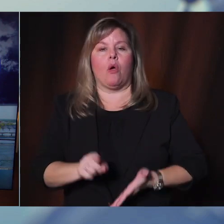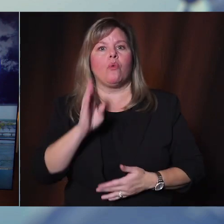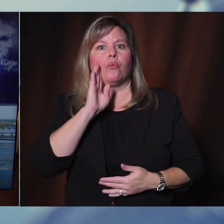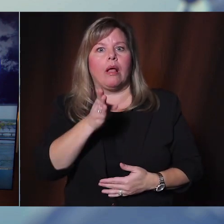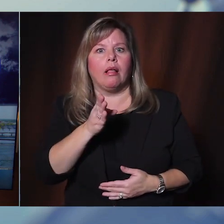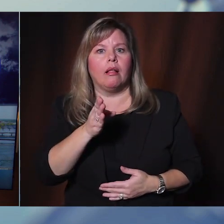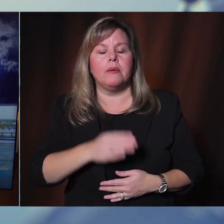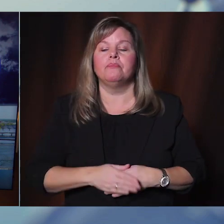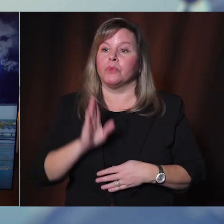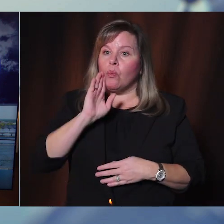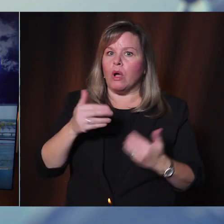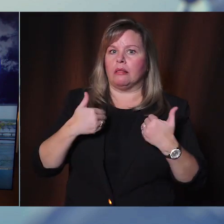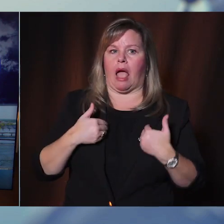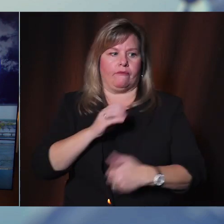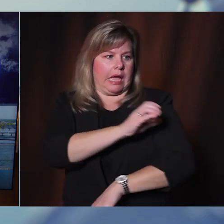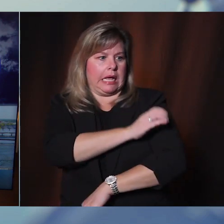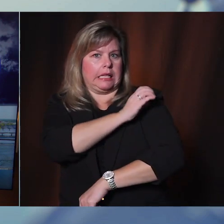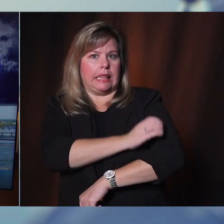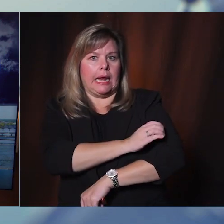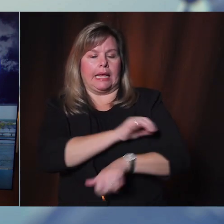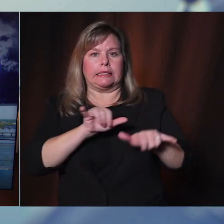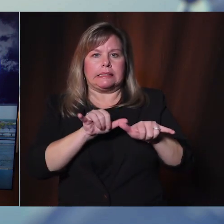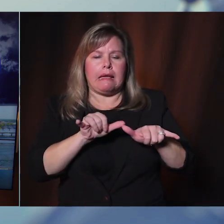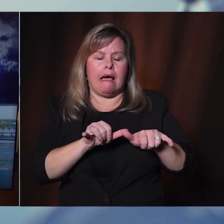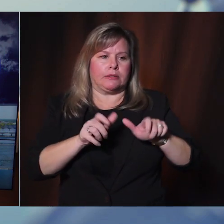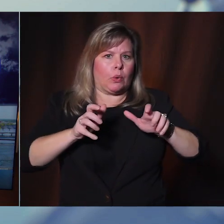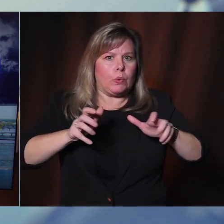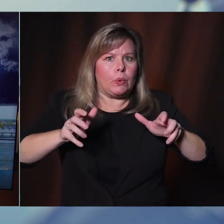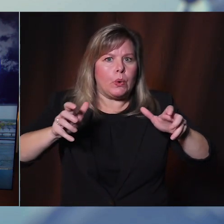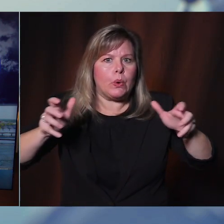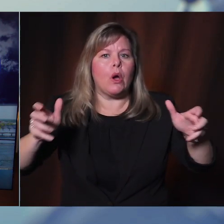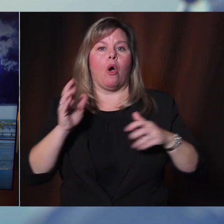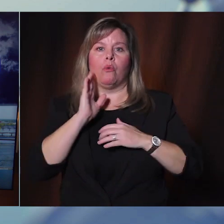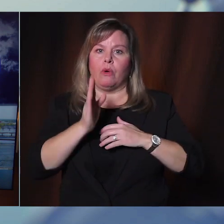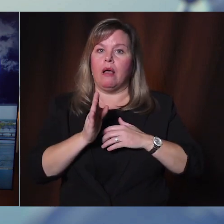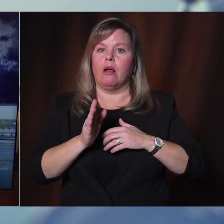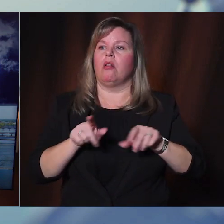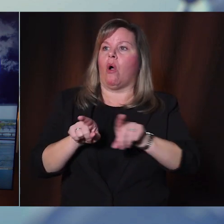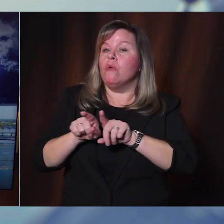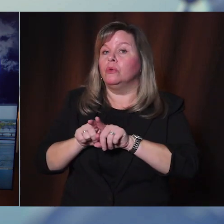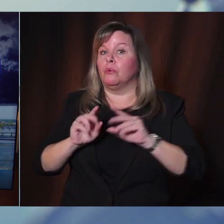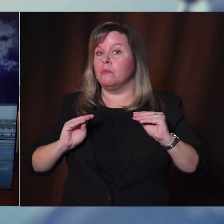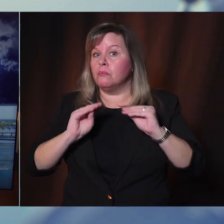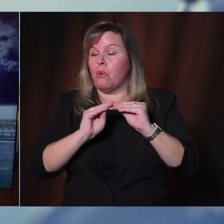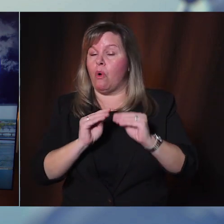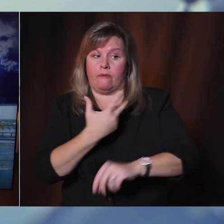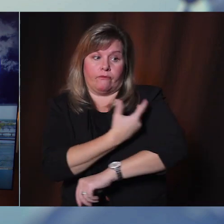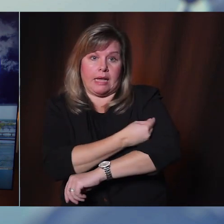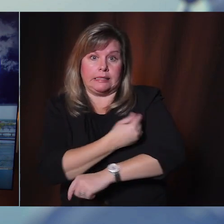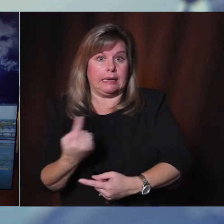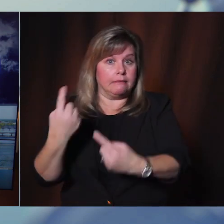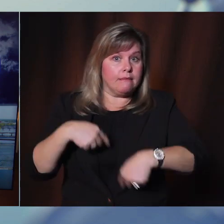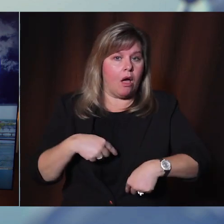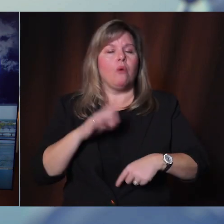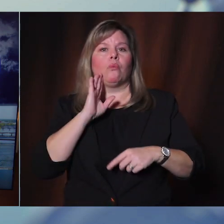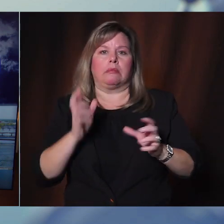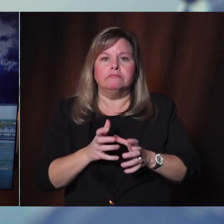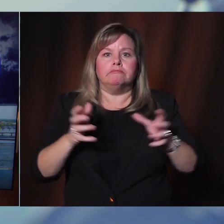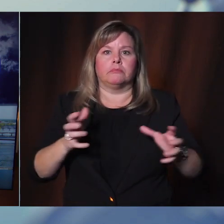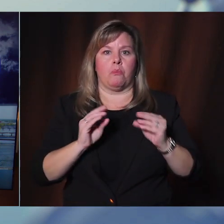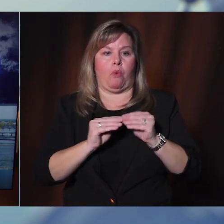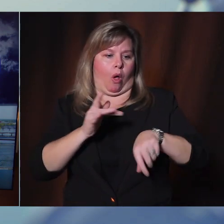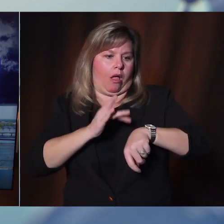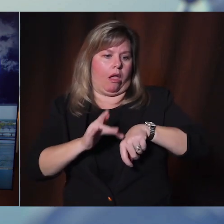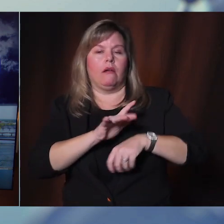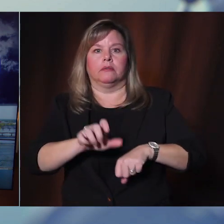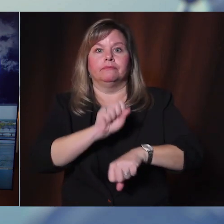increase in the size of our clinics as the supply of vaccine grows. And together with our partners, we have some exciting plans